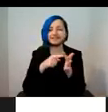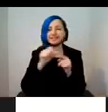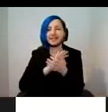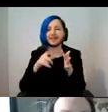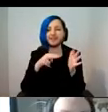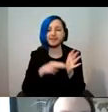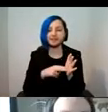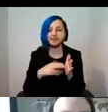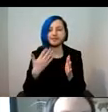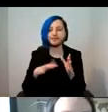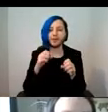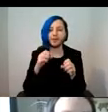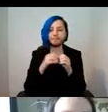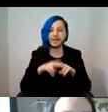Archive.